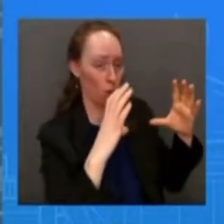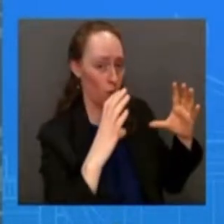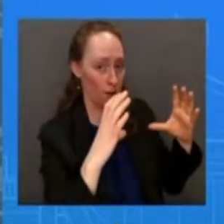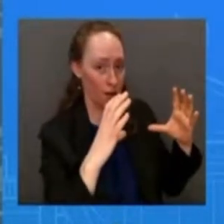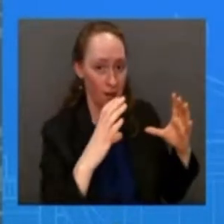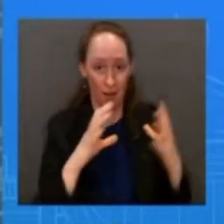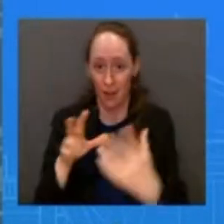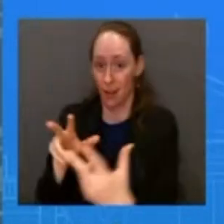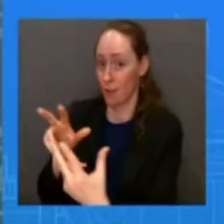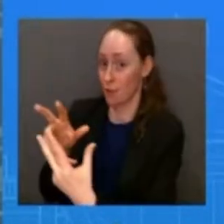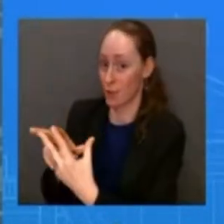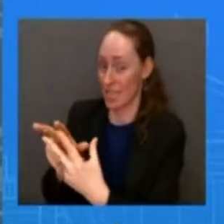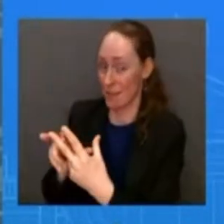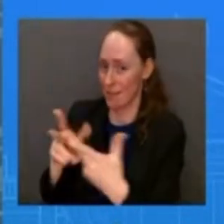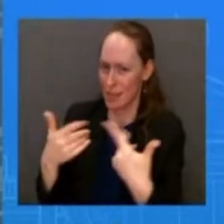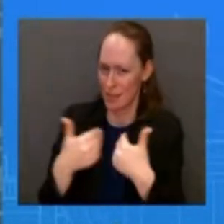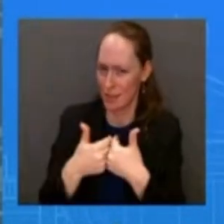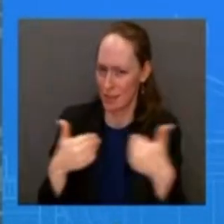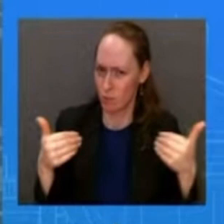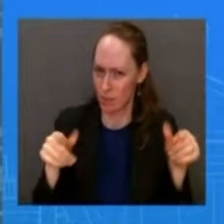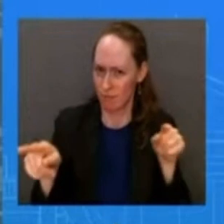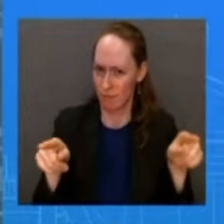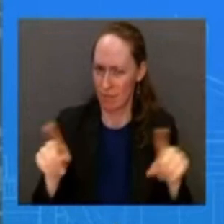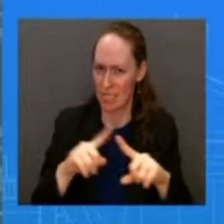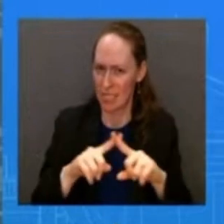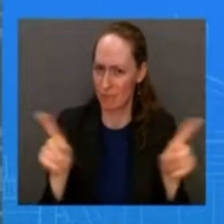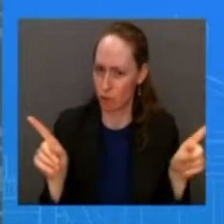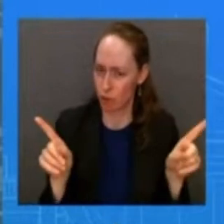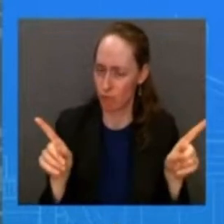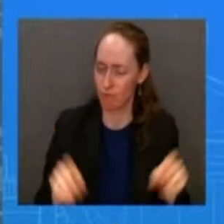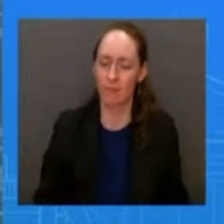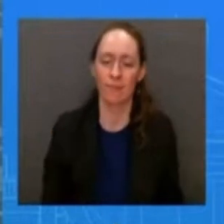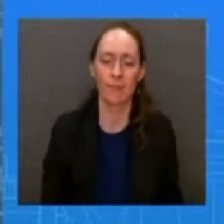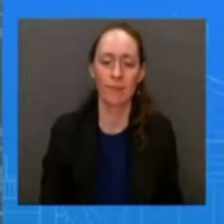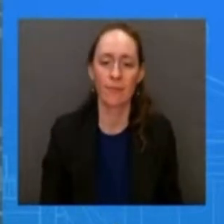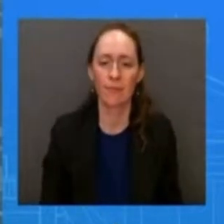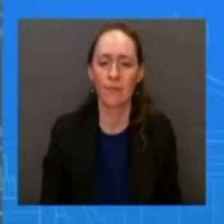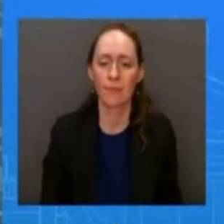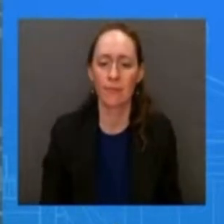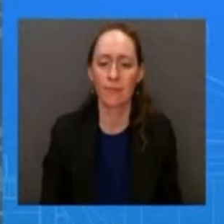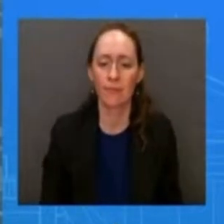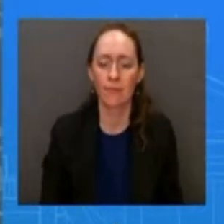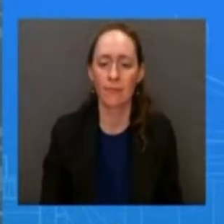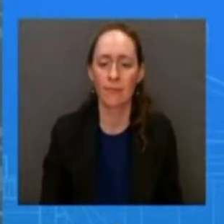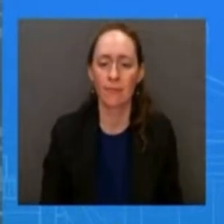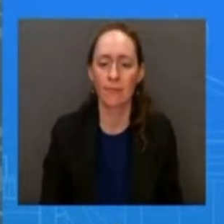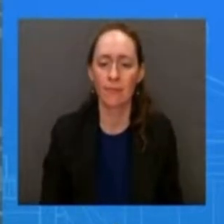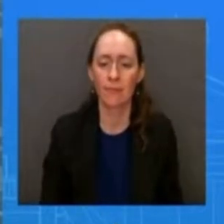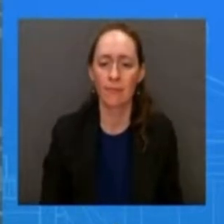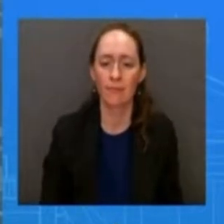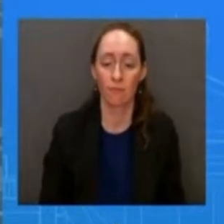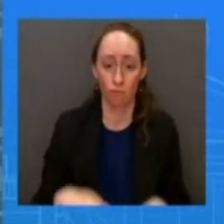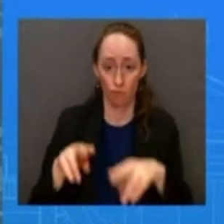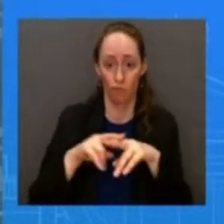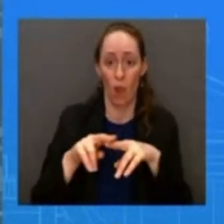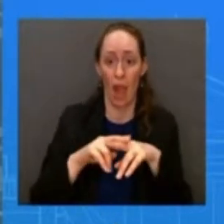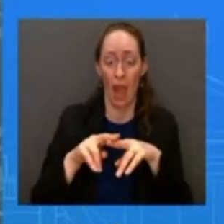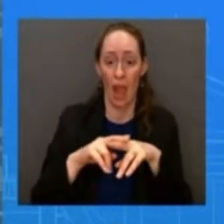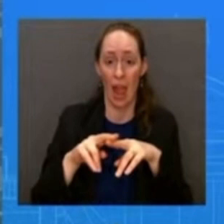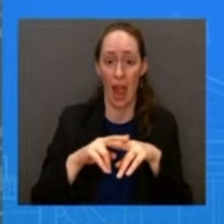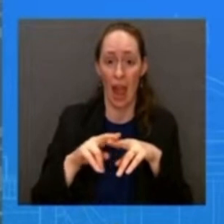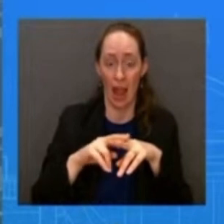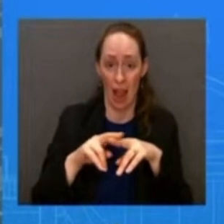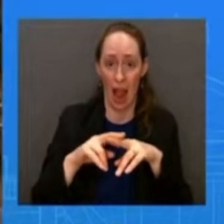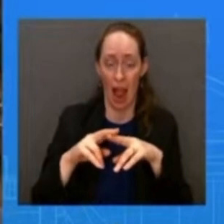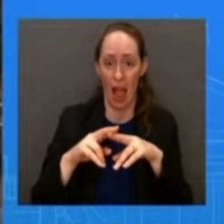thanks green back to the train derailment after that incident the afl-cio sent the federal railroad administration a letter requesting industry